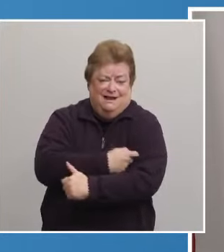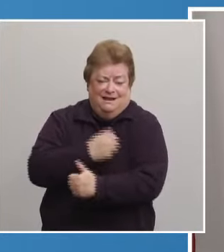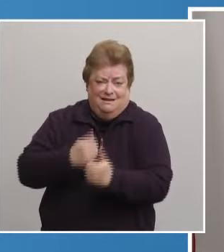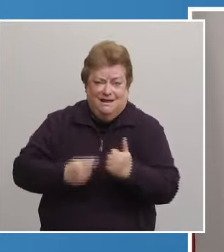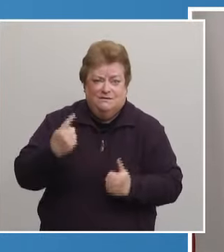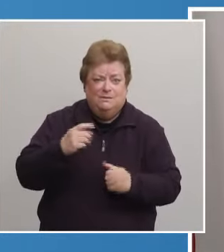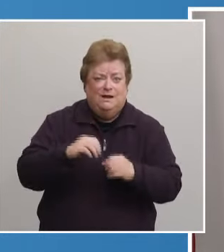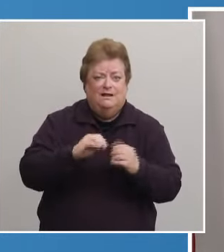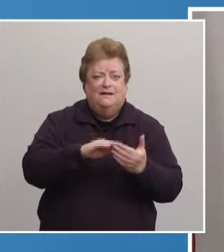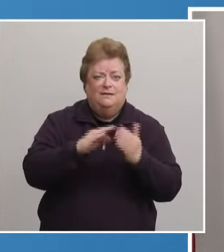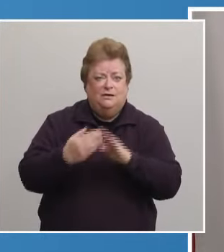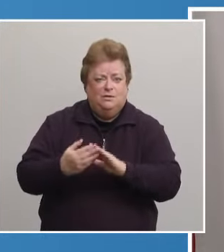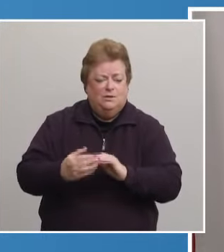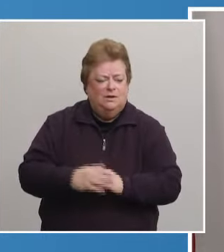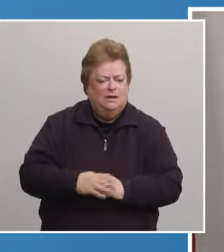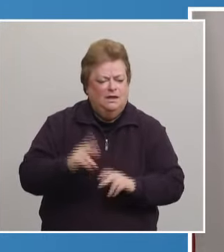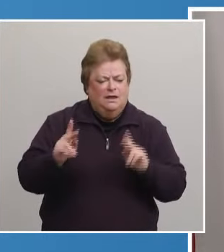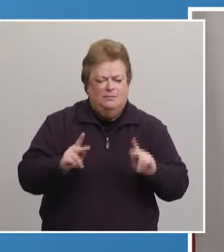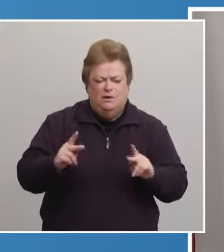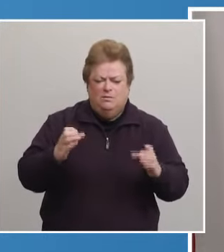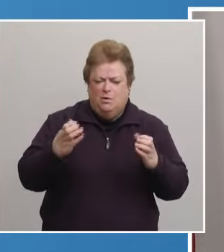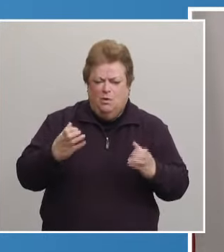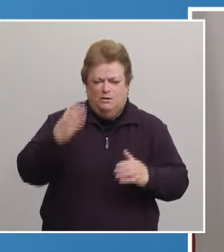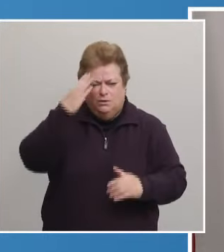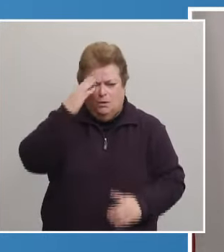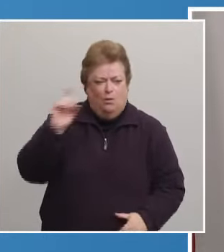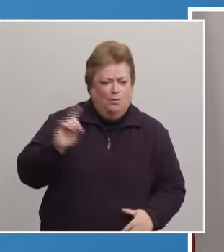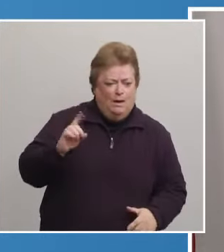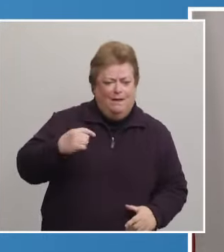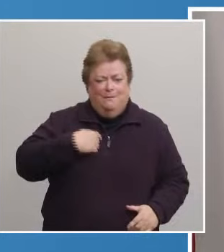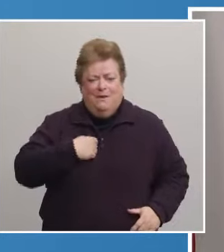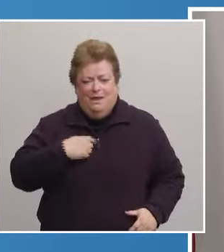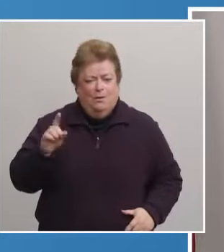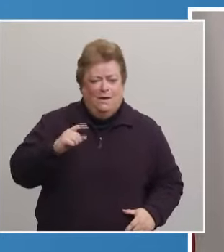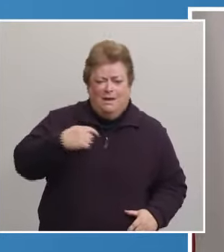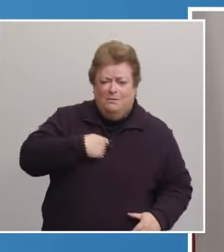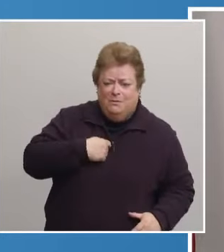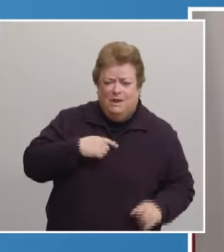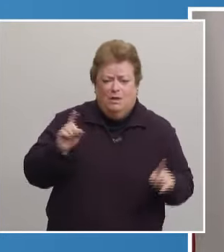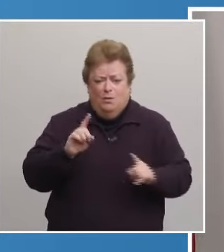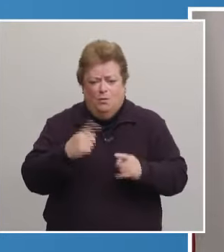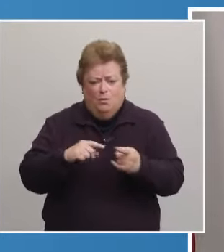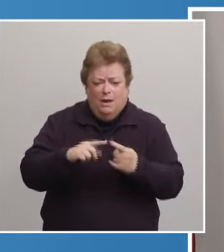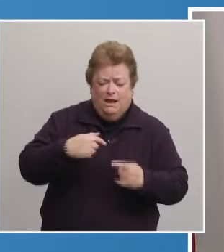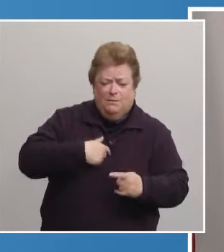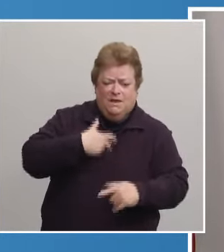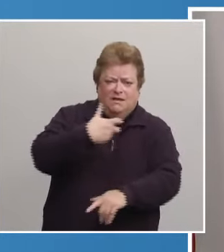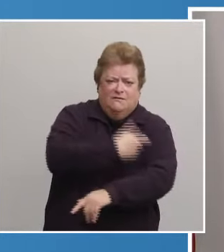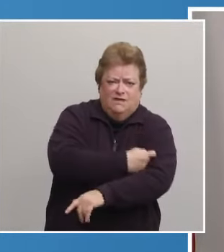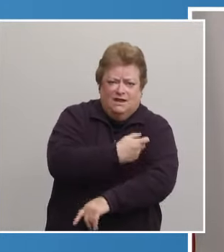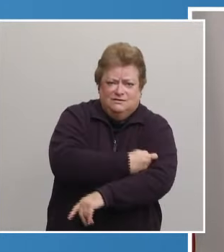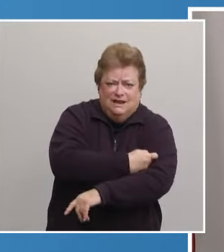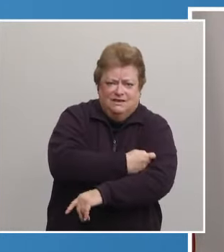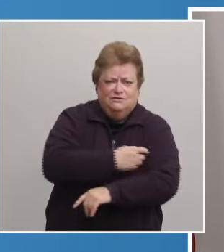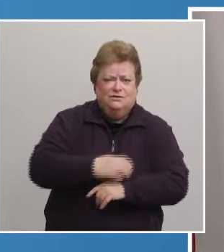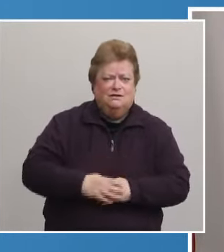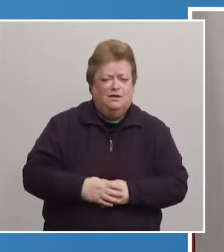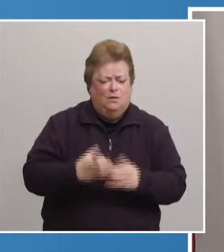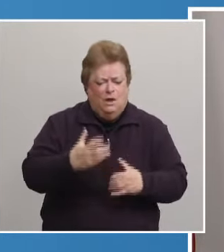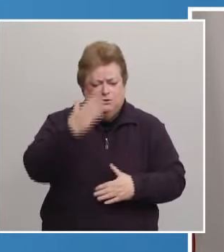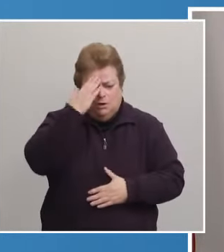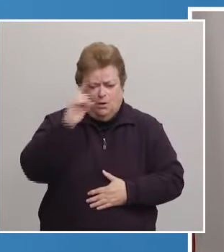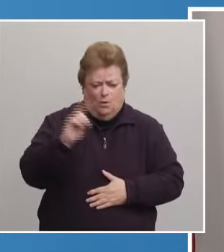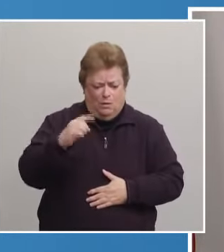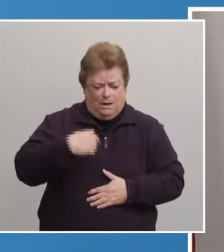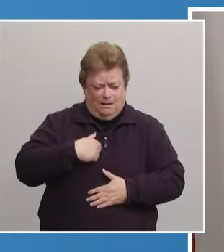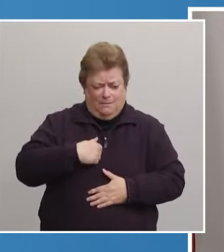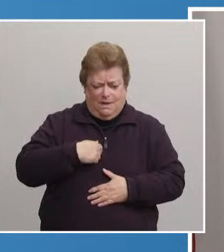People naturally want to know where they fit into this effort. People want to know when and where they will appear on the COVID-19 vaccination schedule.